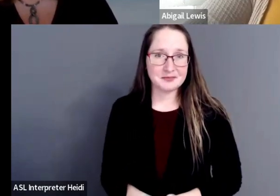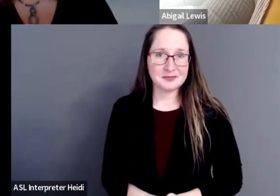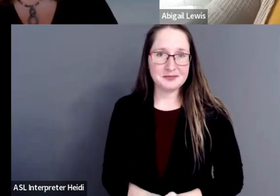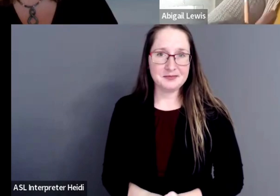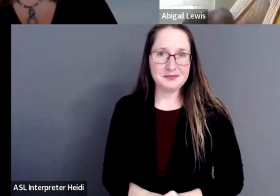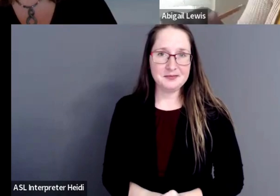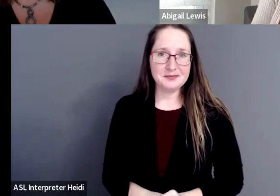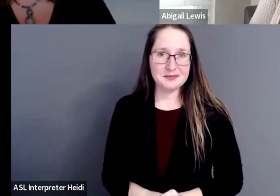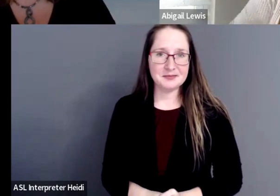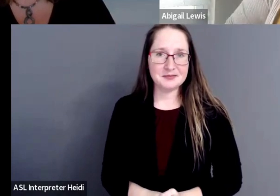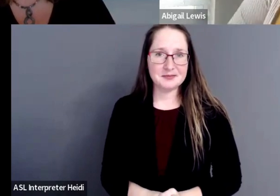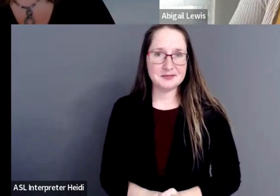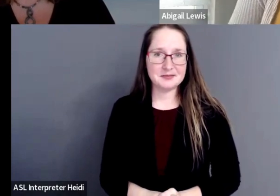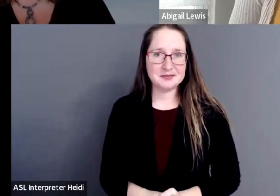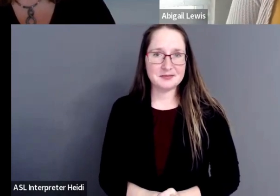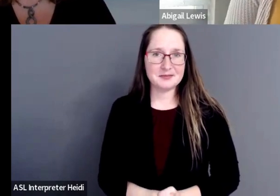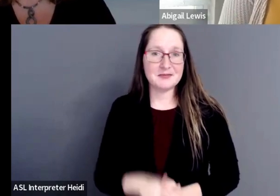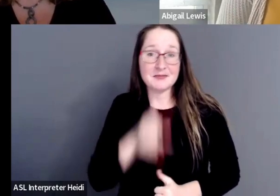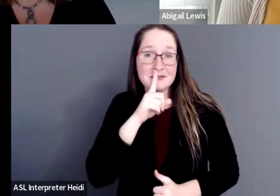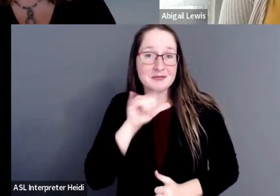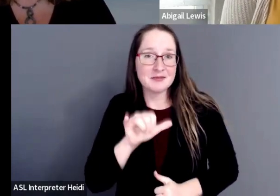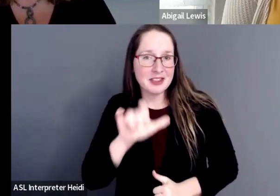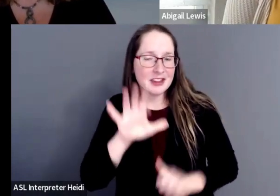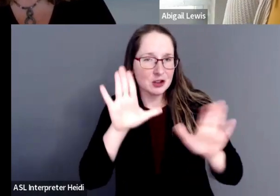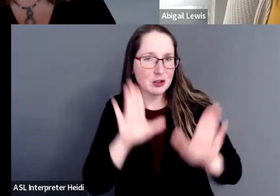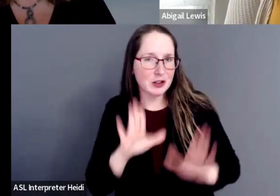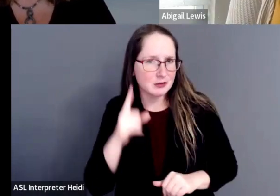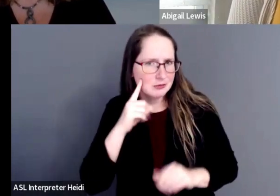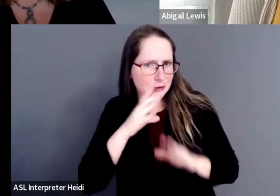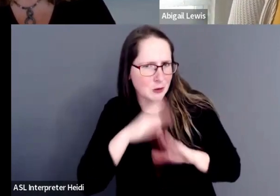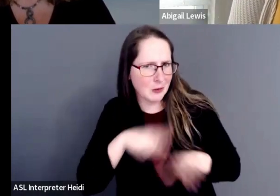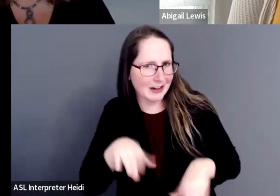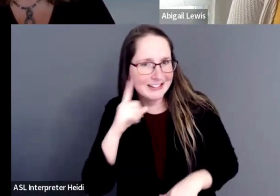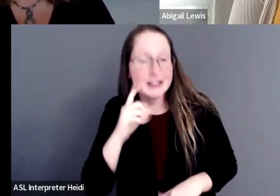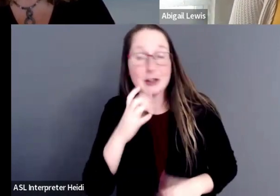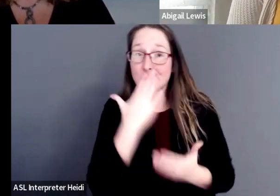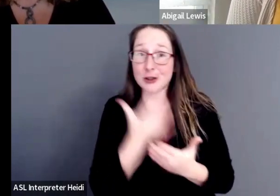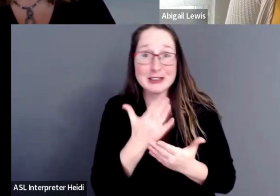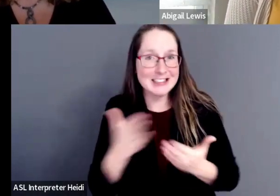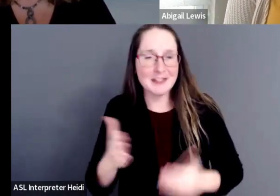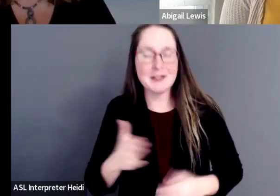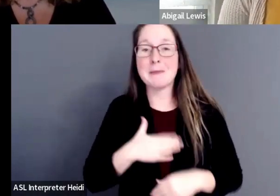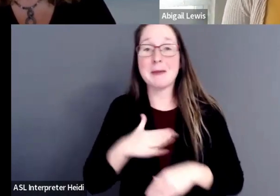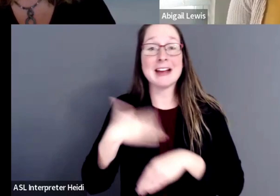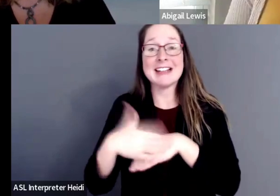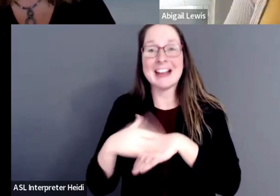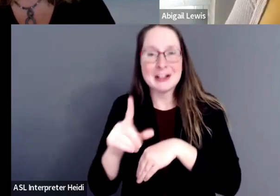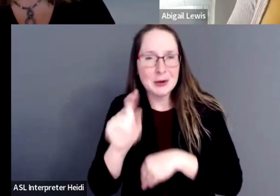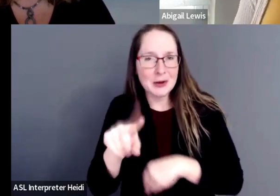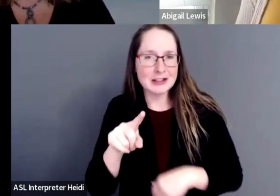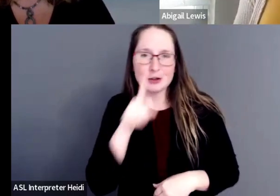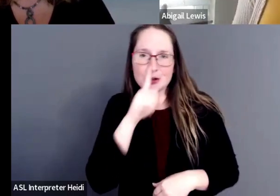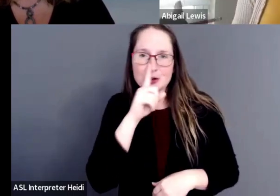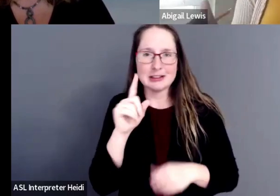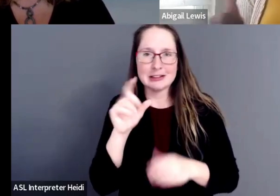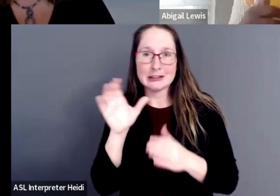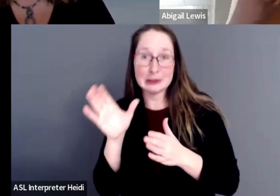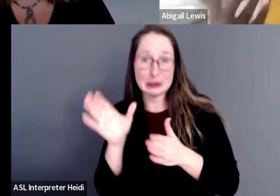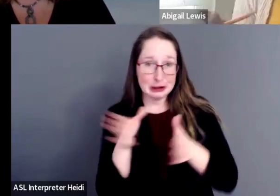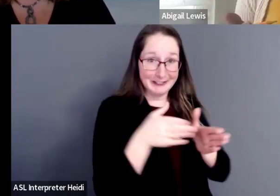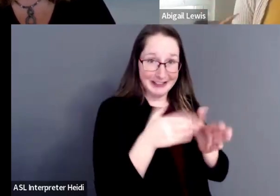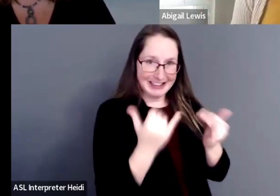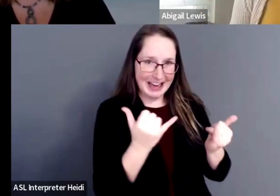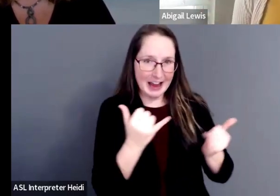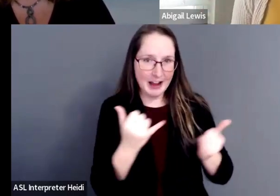Yeah, that's really great. Good stuff. So my next question, just kind of shifting gears a little bit,